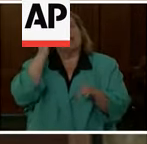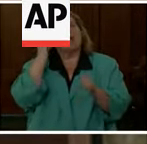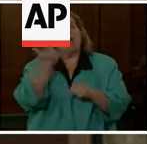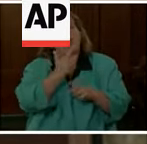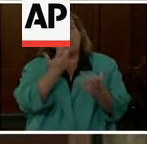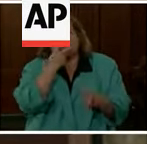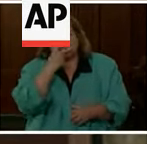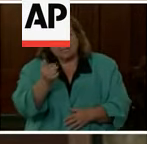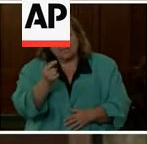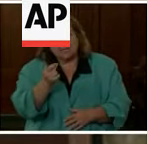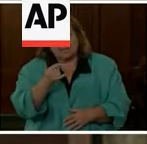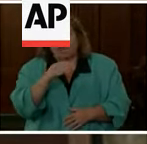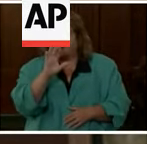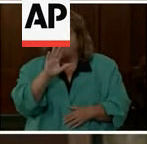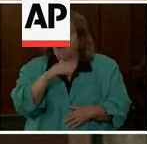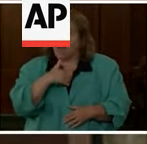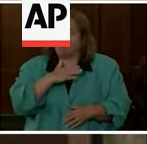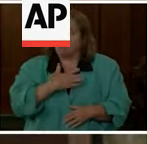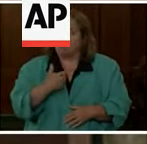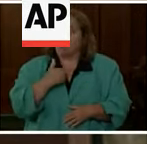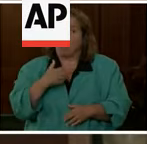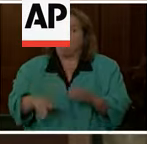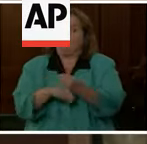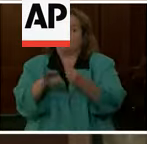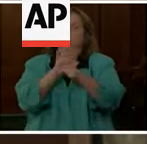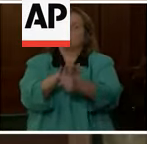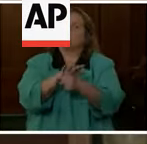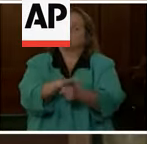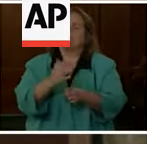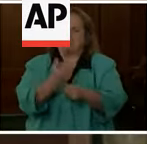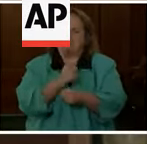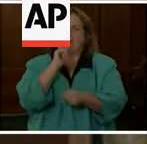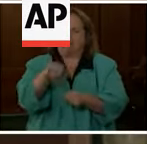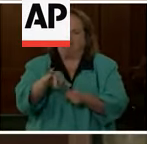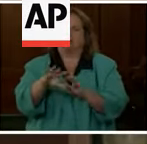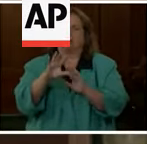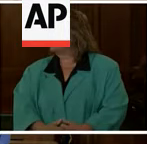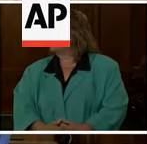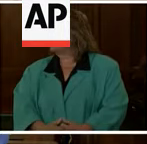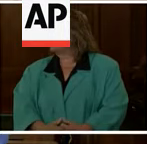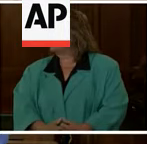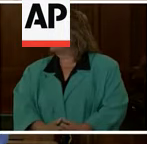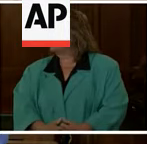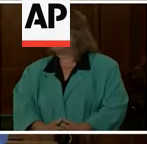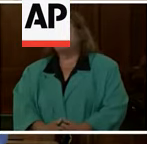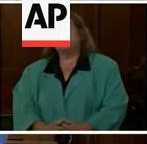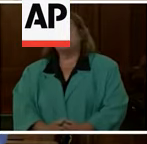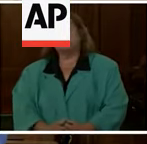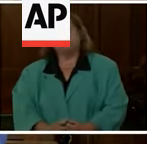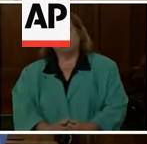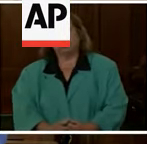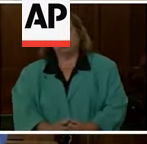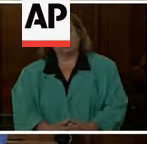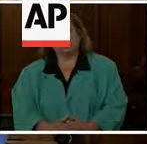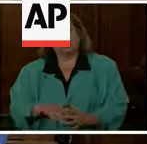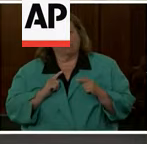Admittedly, I'm adding a whole lot of pressure to it right now. But but but that's the right thing to do. Stephon. Oh, I'm